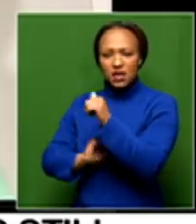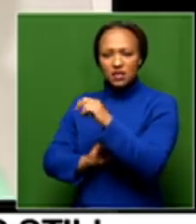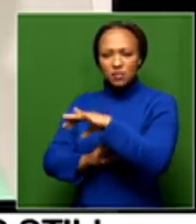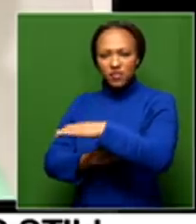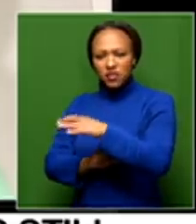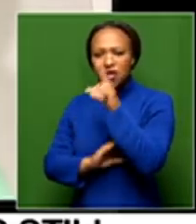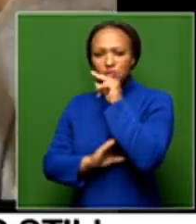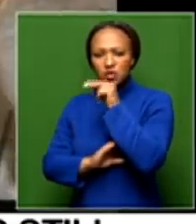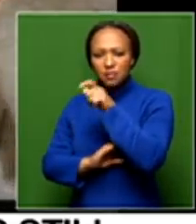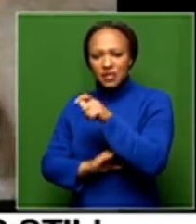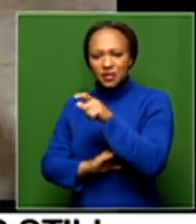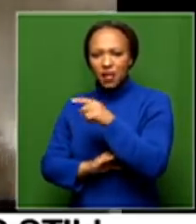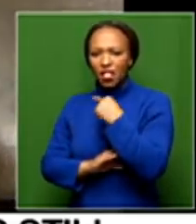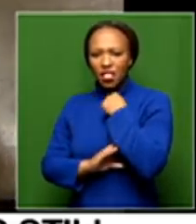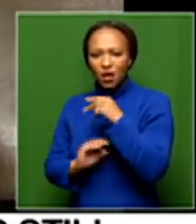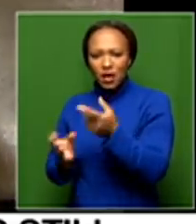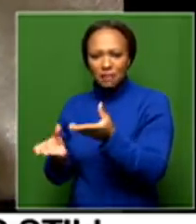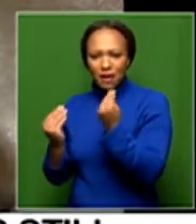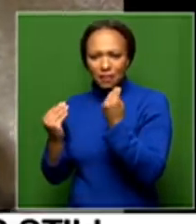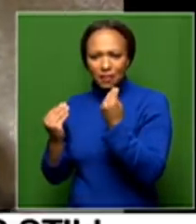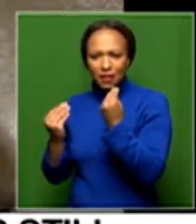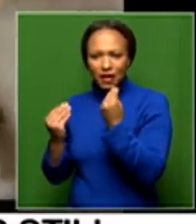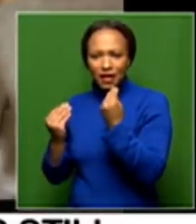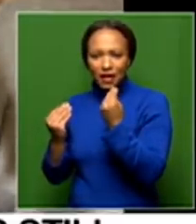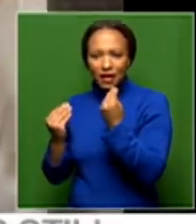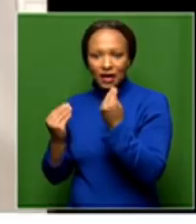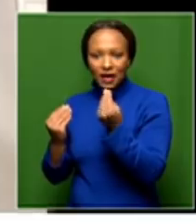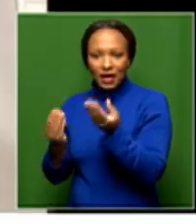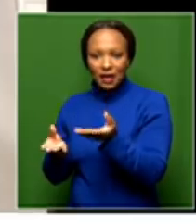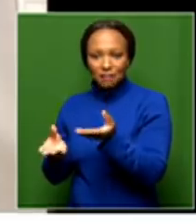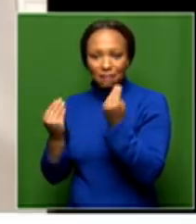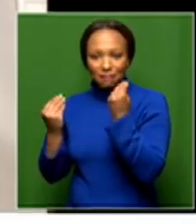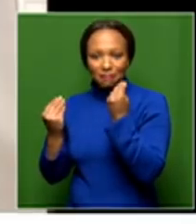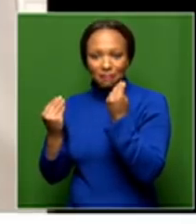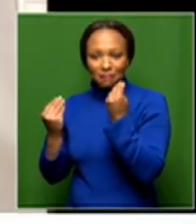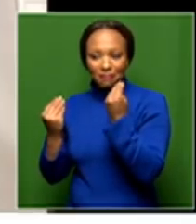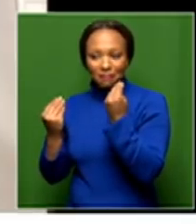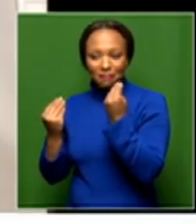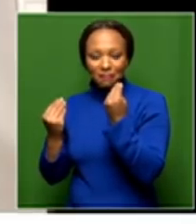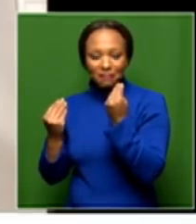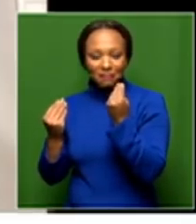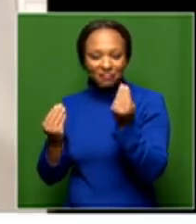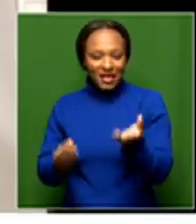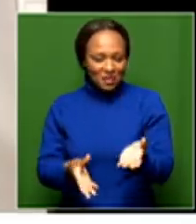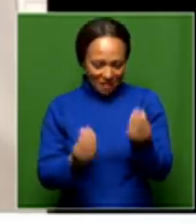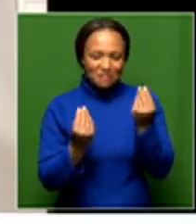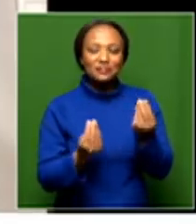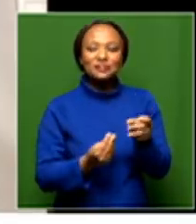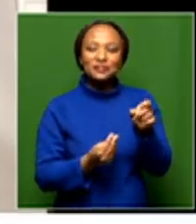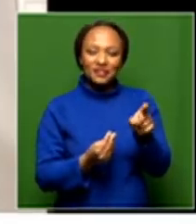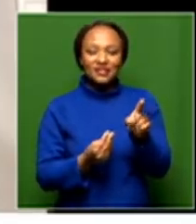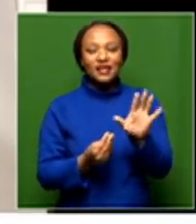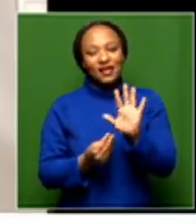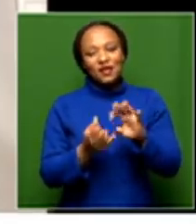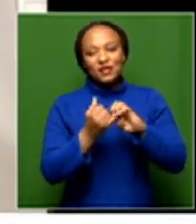provincial spokesperson. Oh, Yeah. Ah, hold on. There we go. OK, looks like we're getting somewhere. So